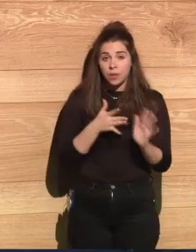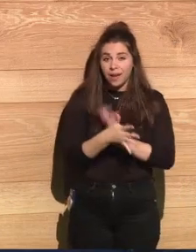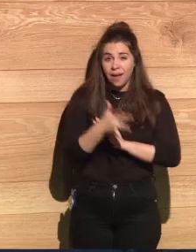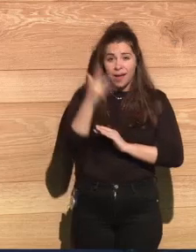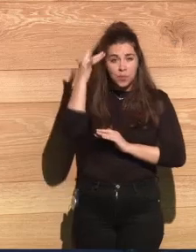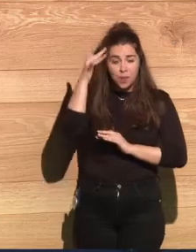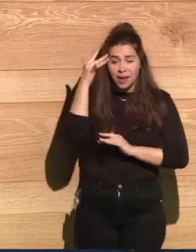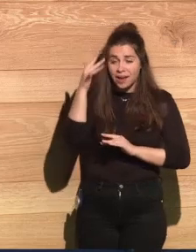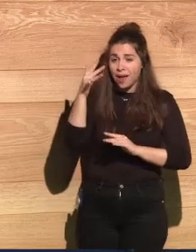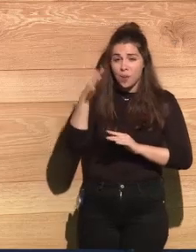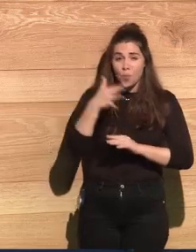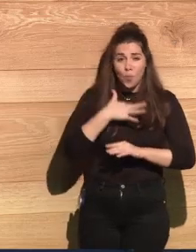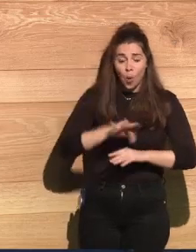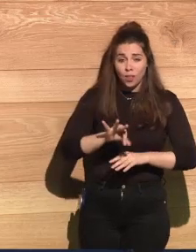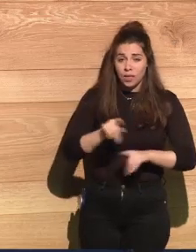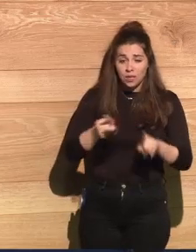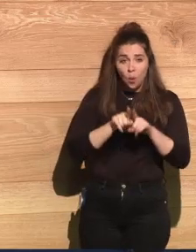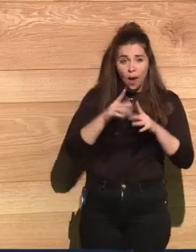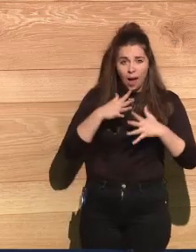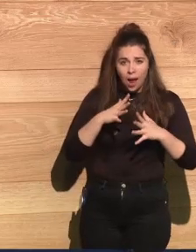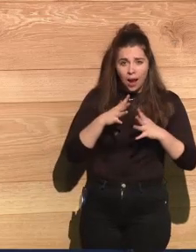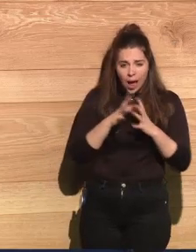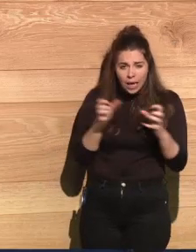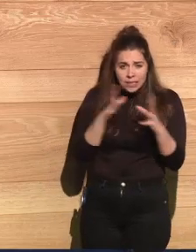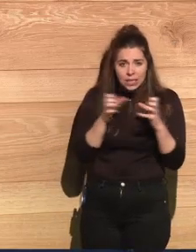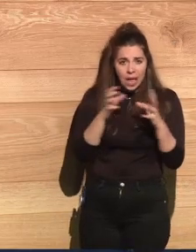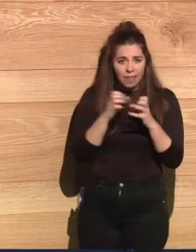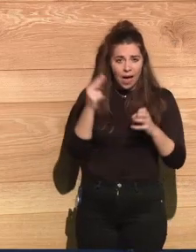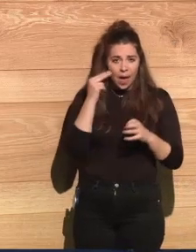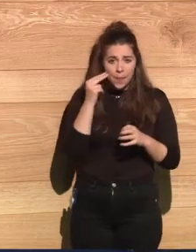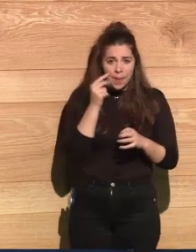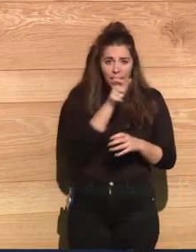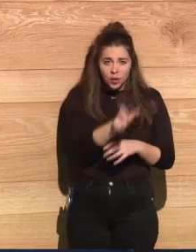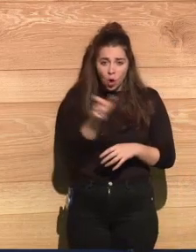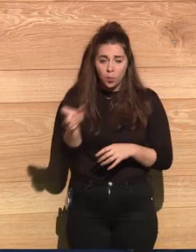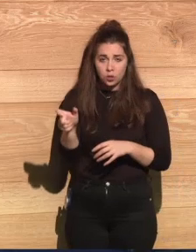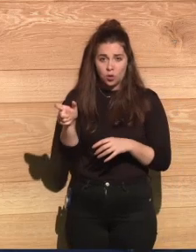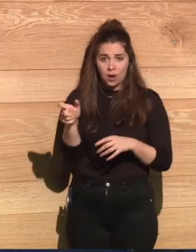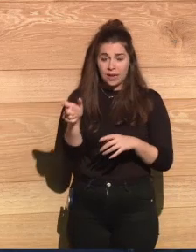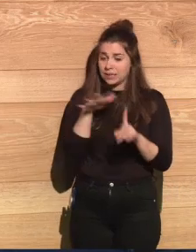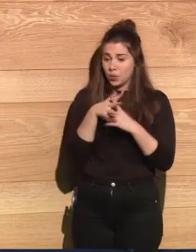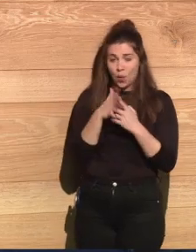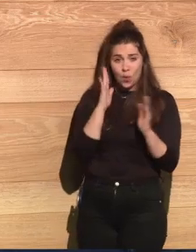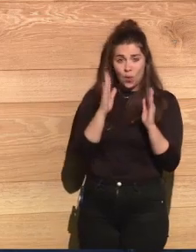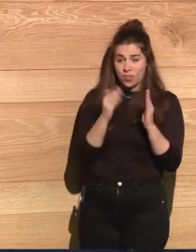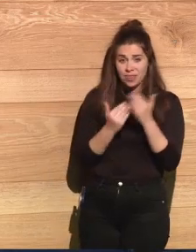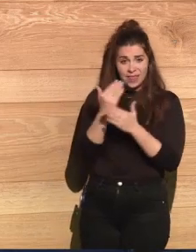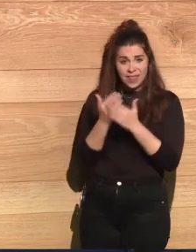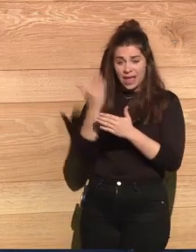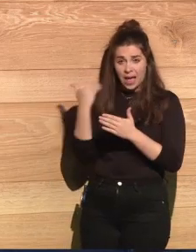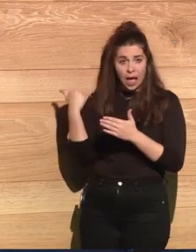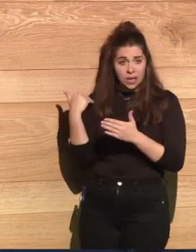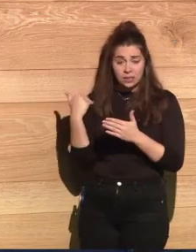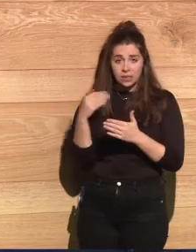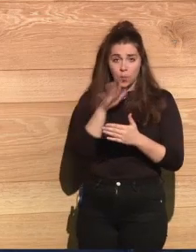the fear people felt. In those days, first thing we did in the morning was, and before